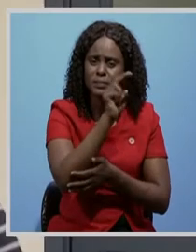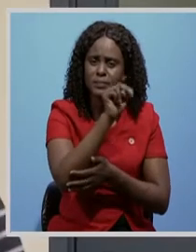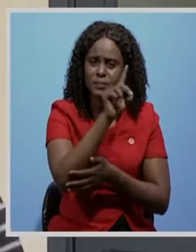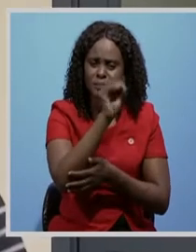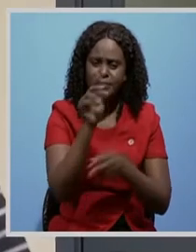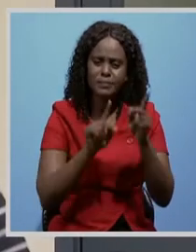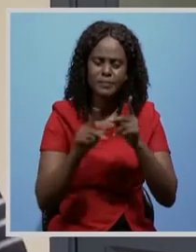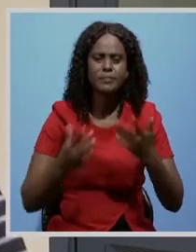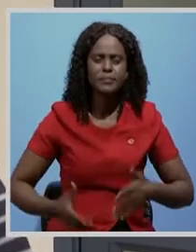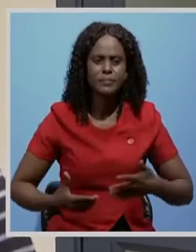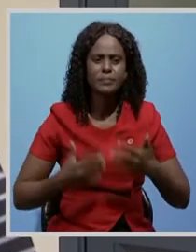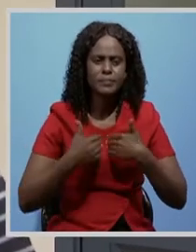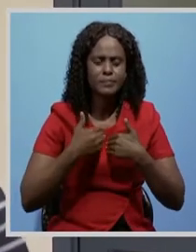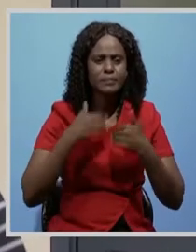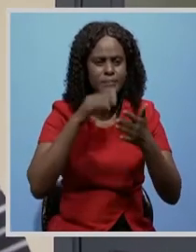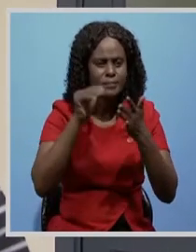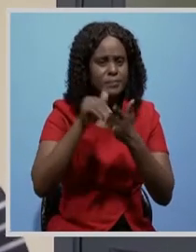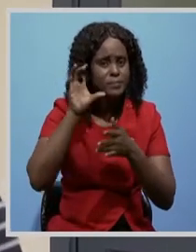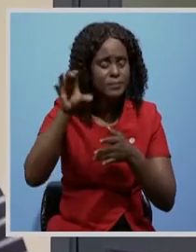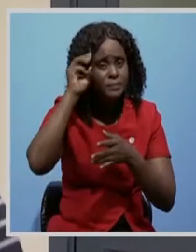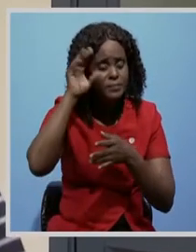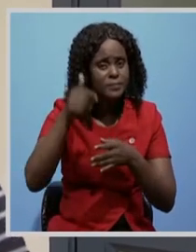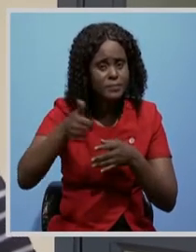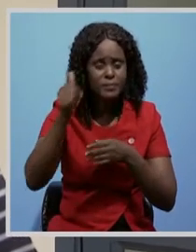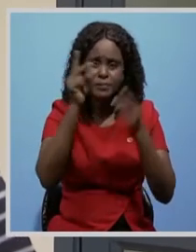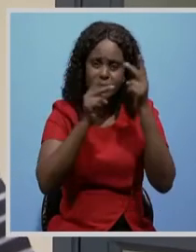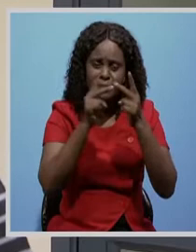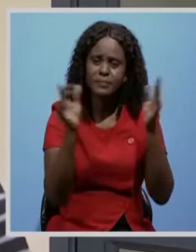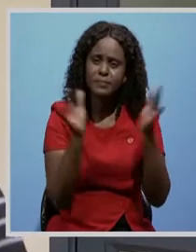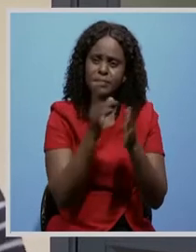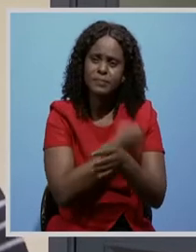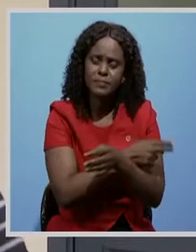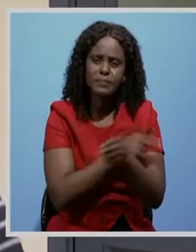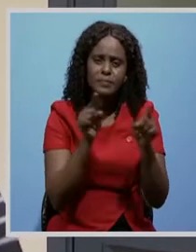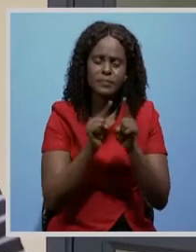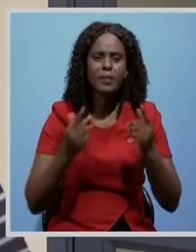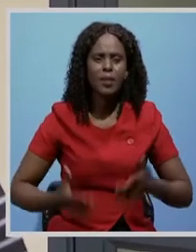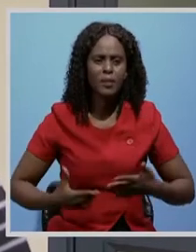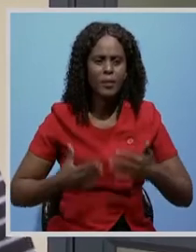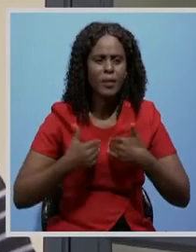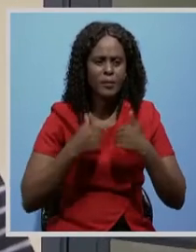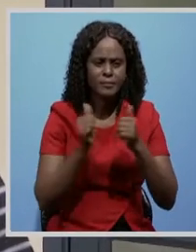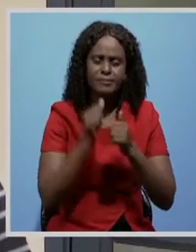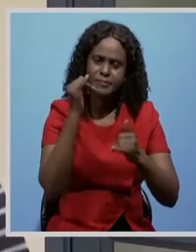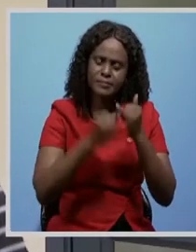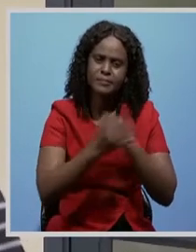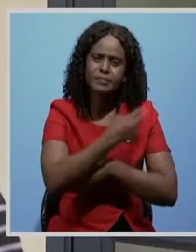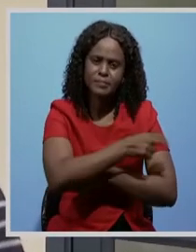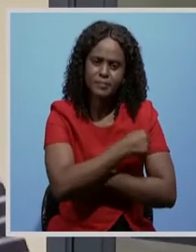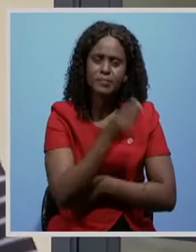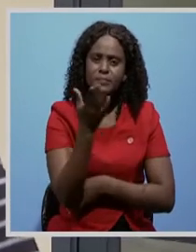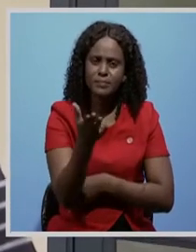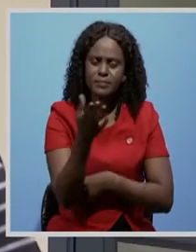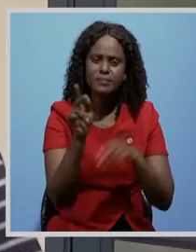Central Province Minister Sidney Mshanga has visited the complete mini hospitals and is pleased with the completion of the facilities. The